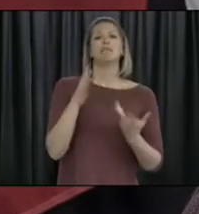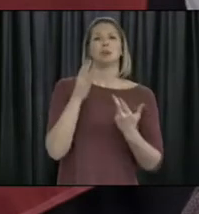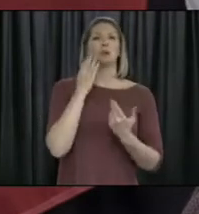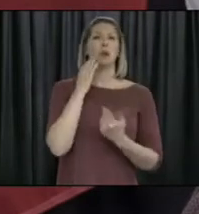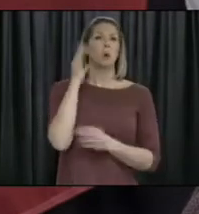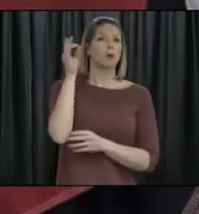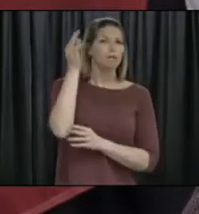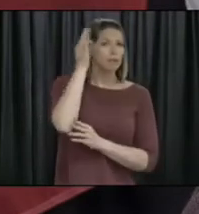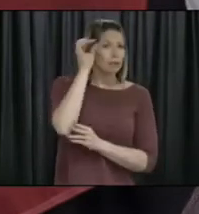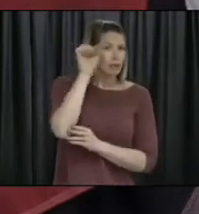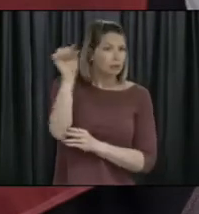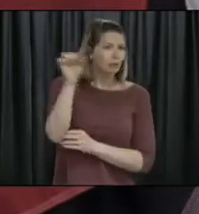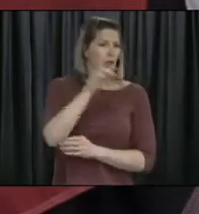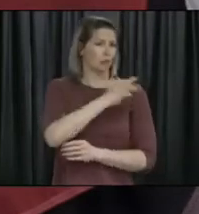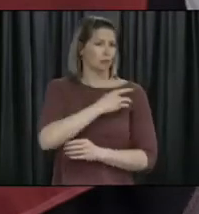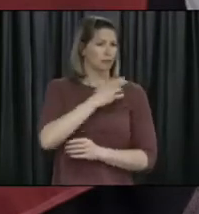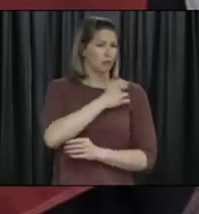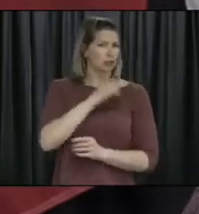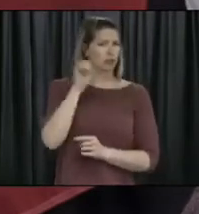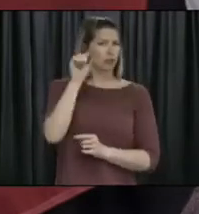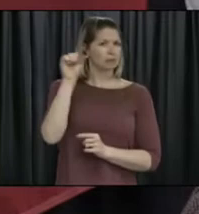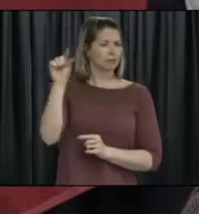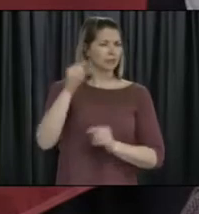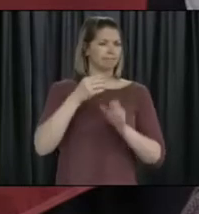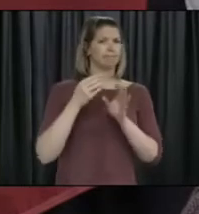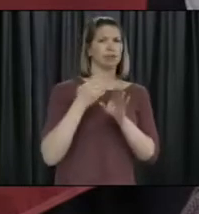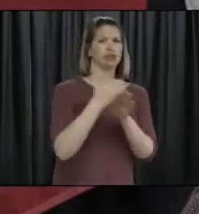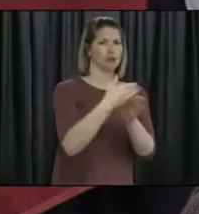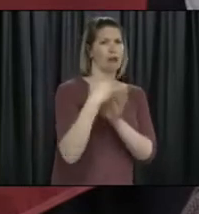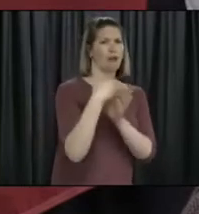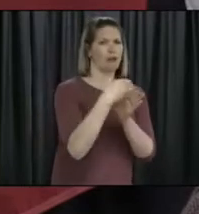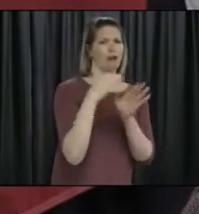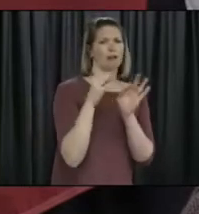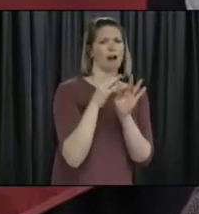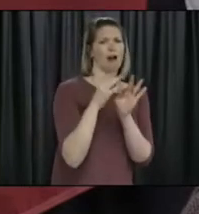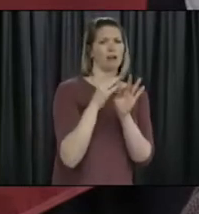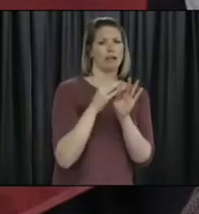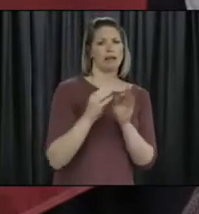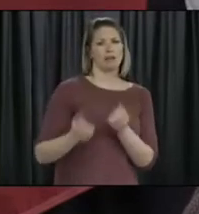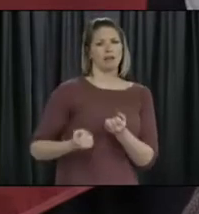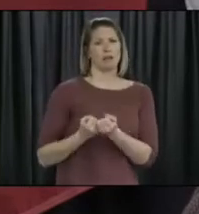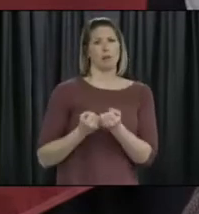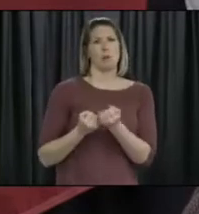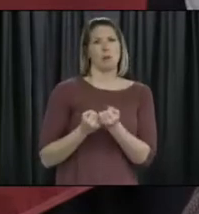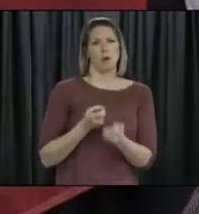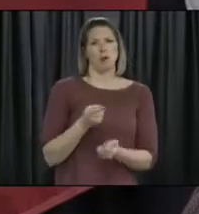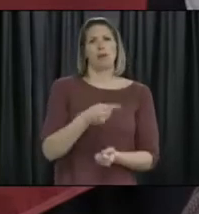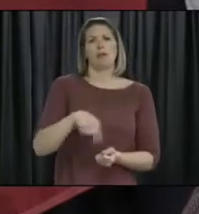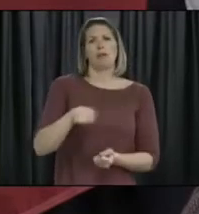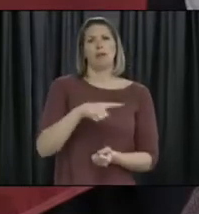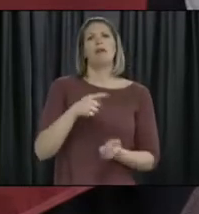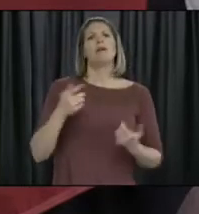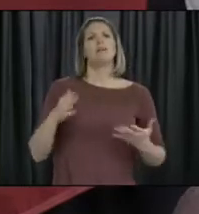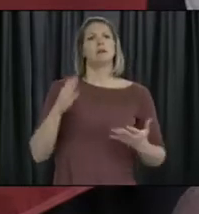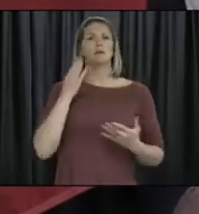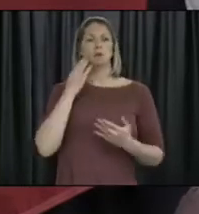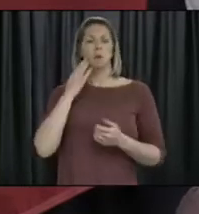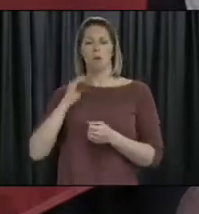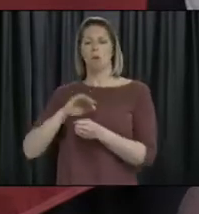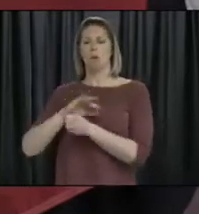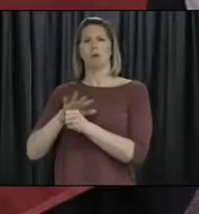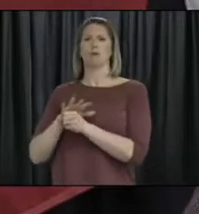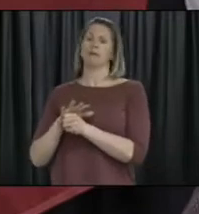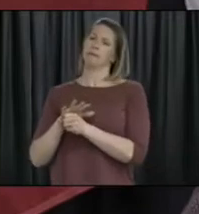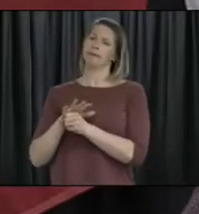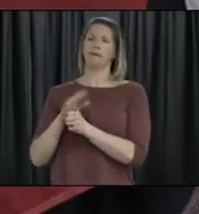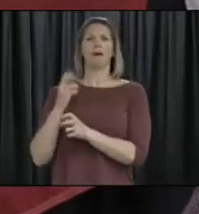to be provincially funded. So the support will be there for individuals. We recognize that these are very challenging times for families within our province,